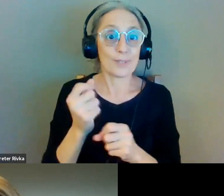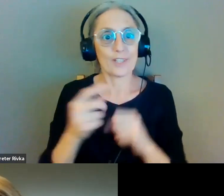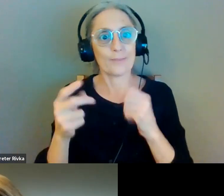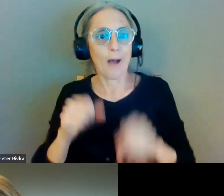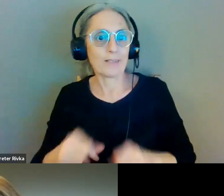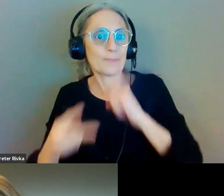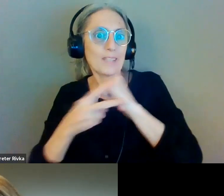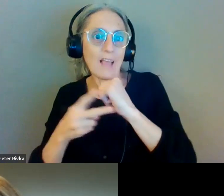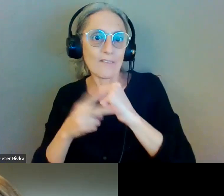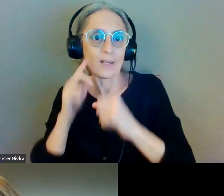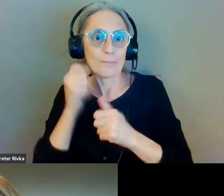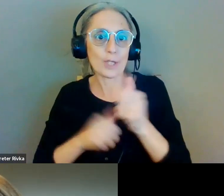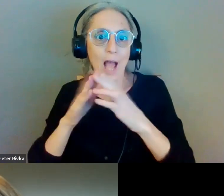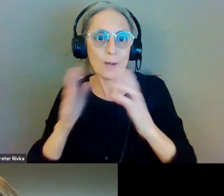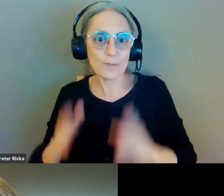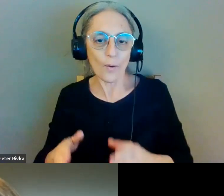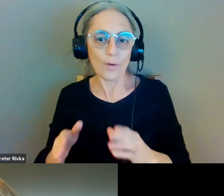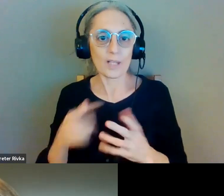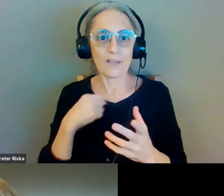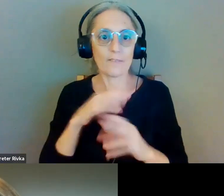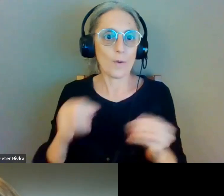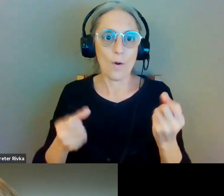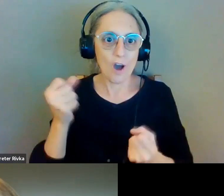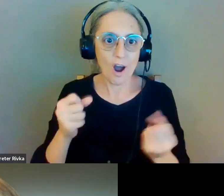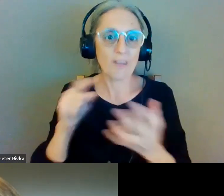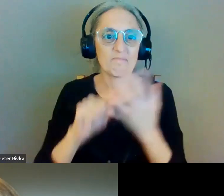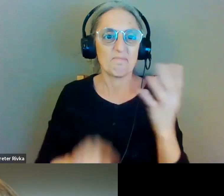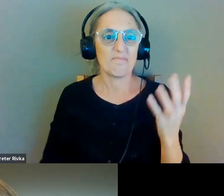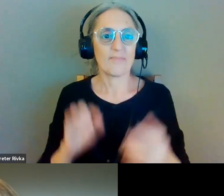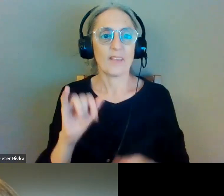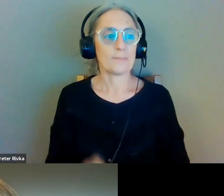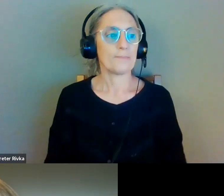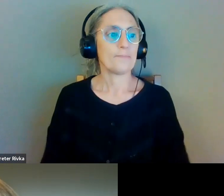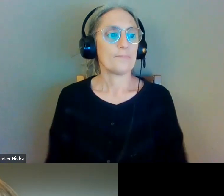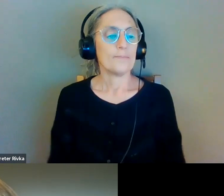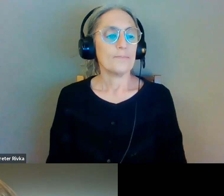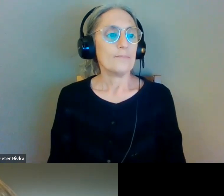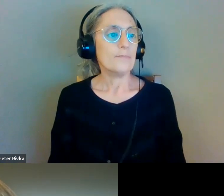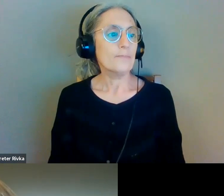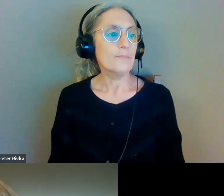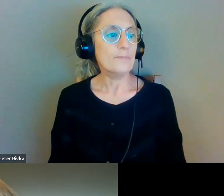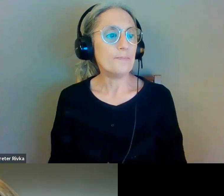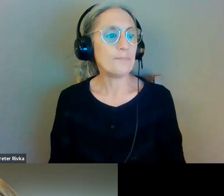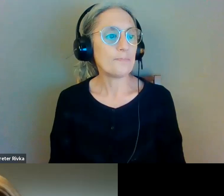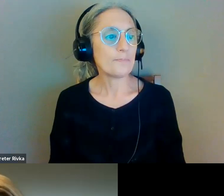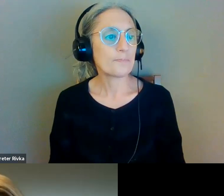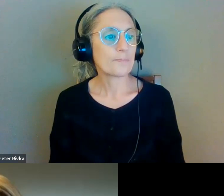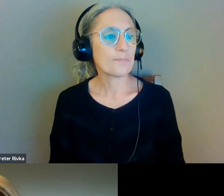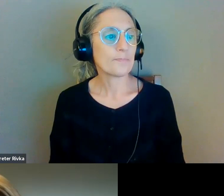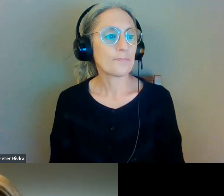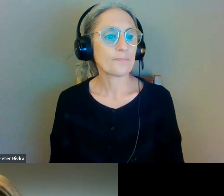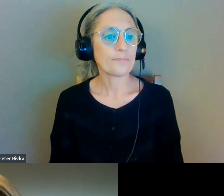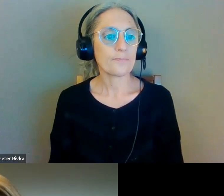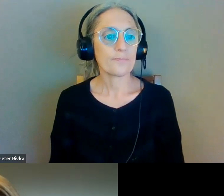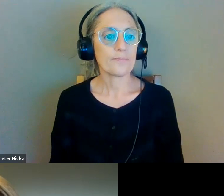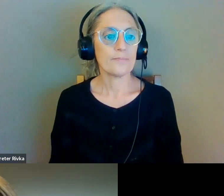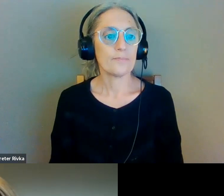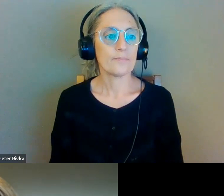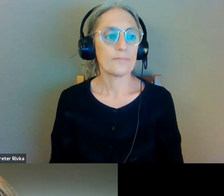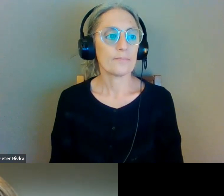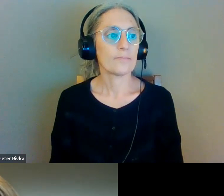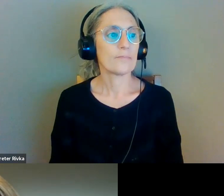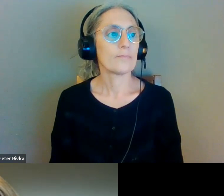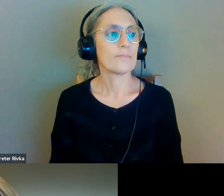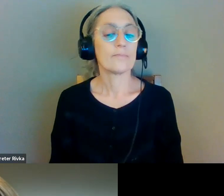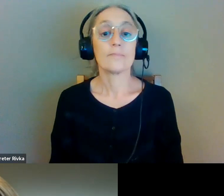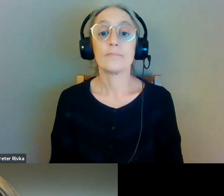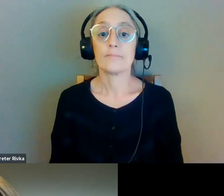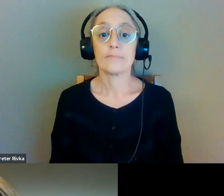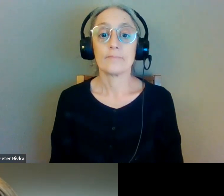all